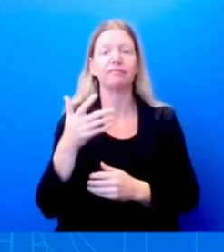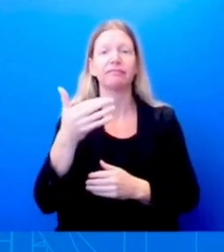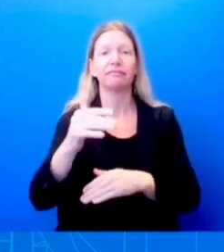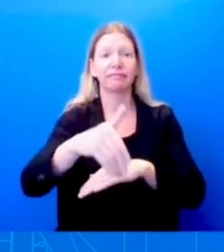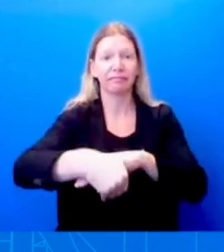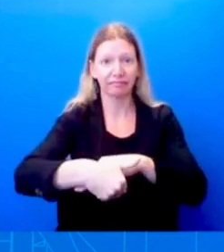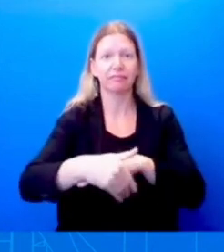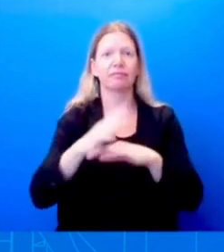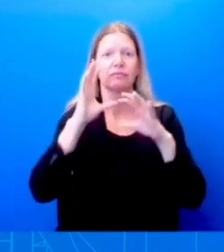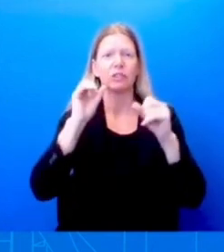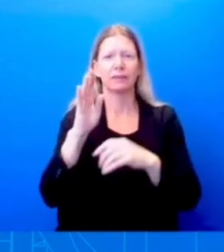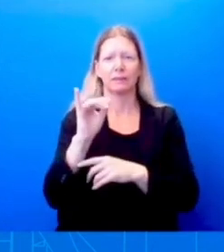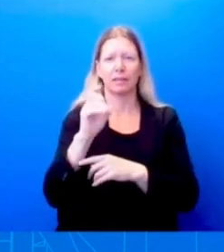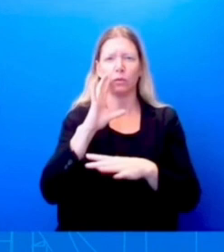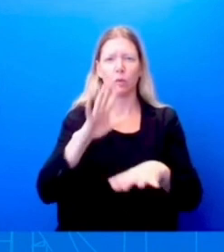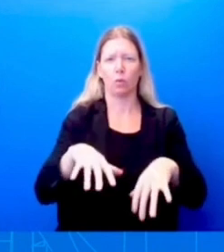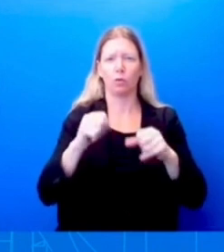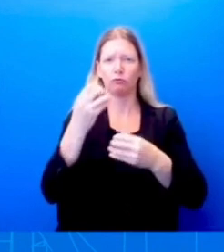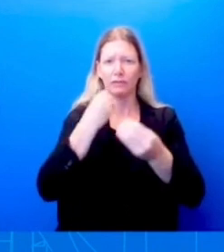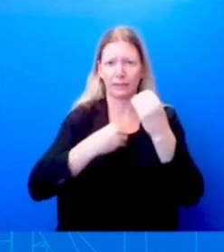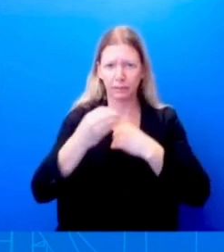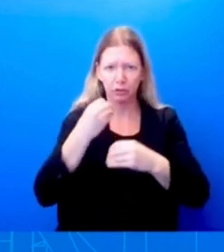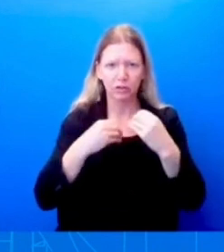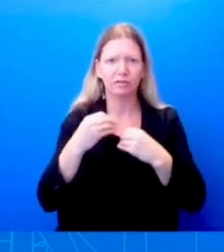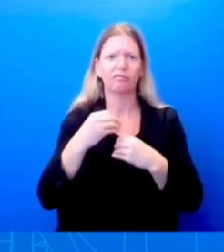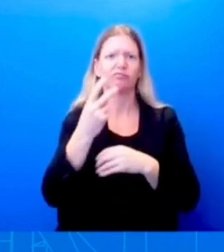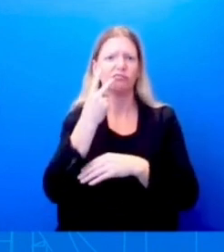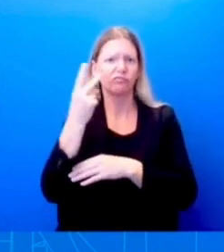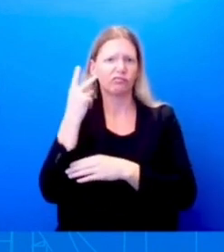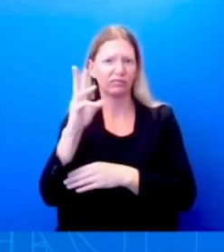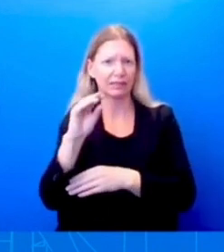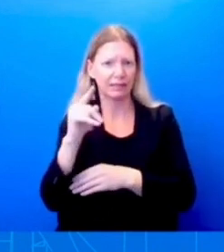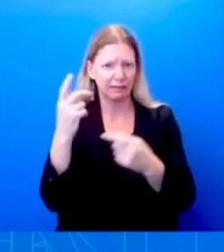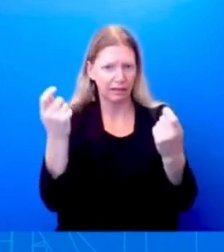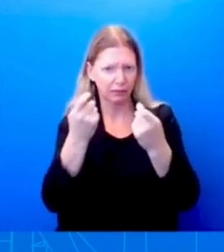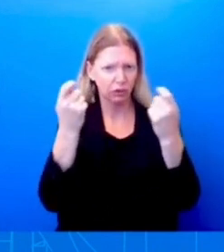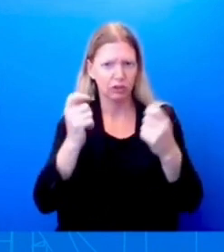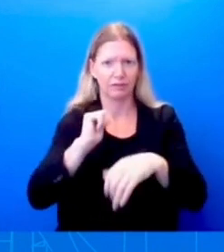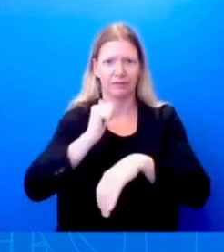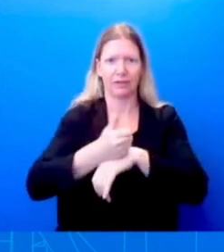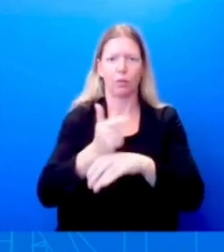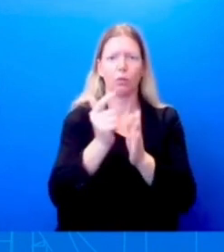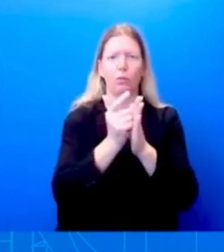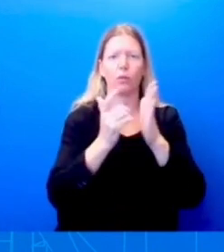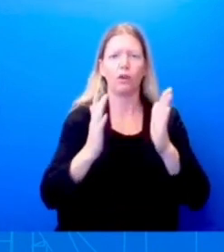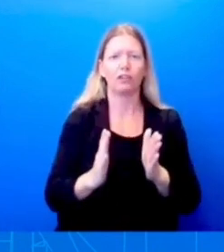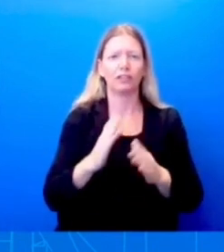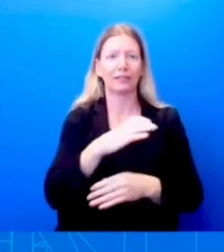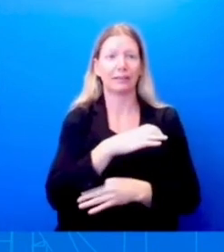Lawyers Committee for Civil Rights under law. And I'm happy to take any questions you might have right now.